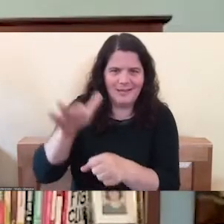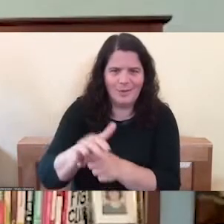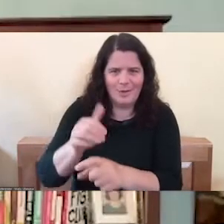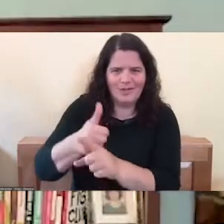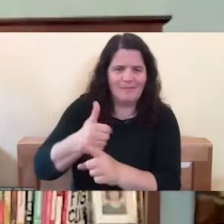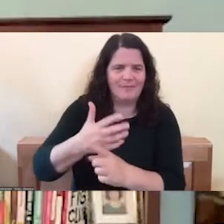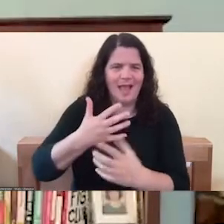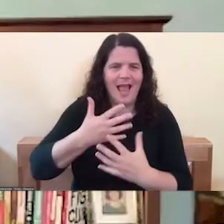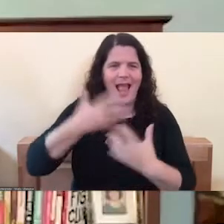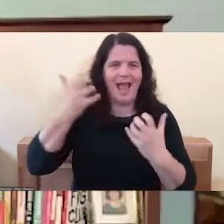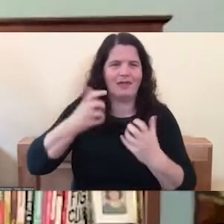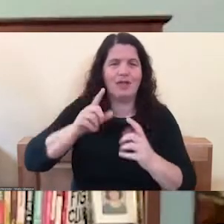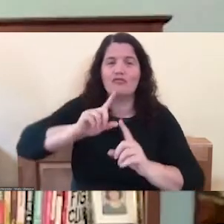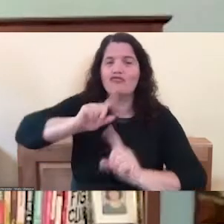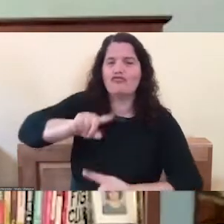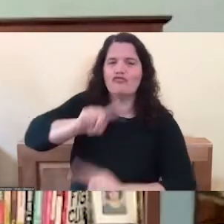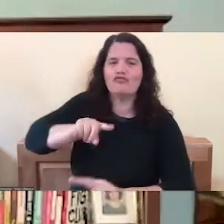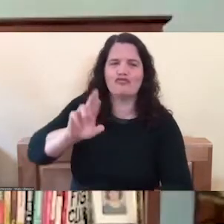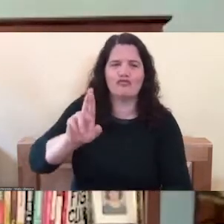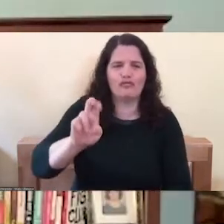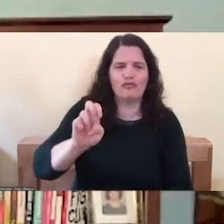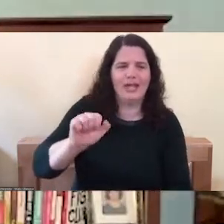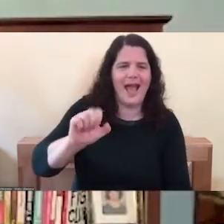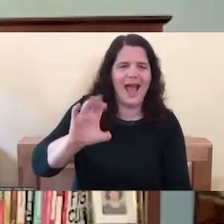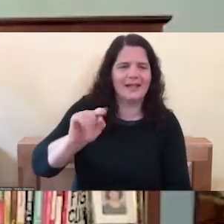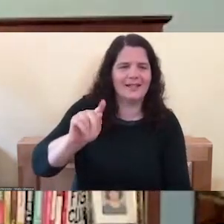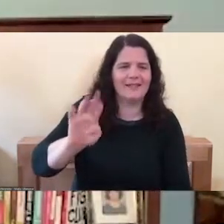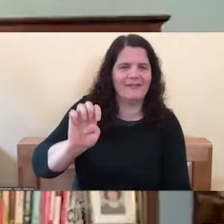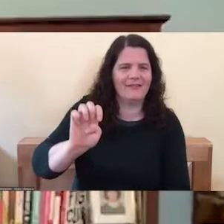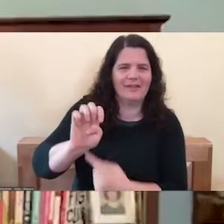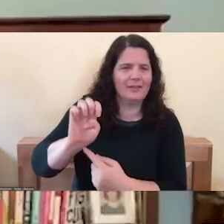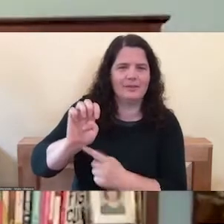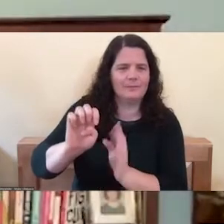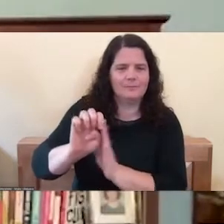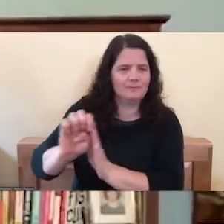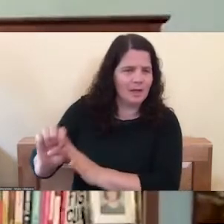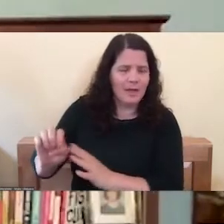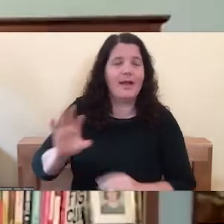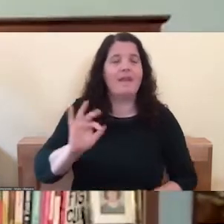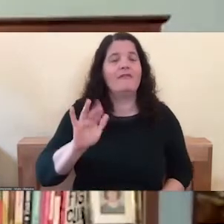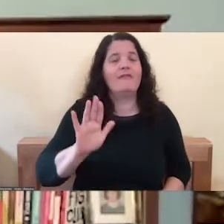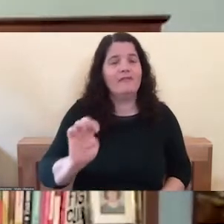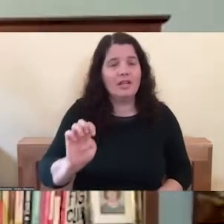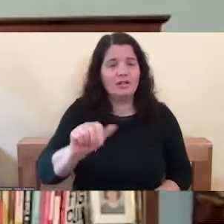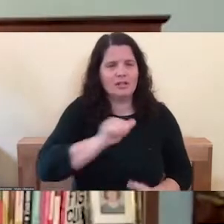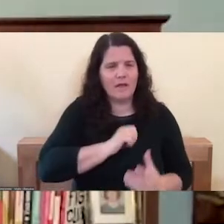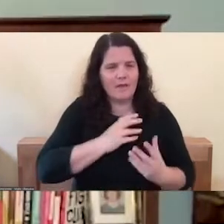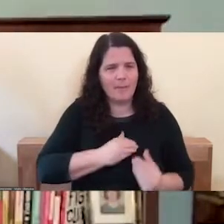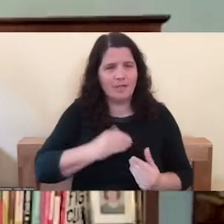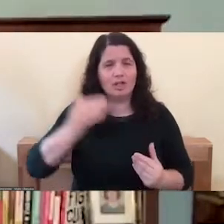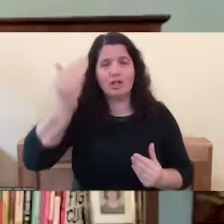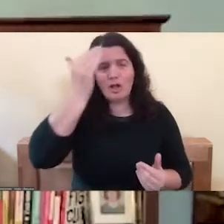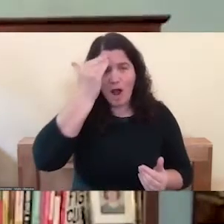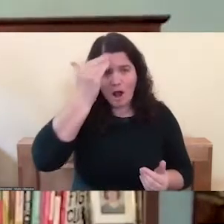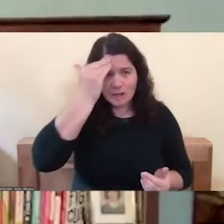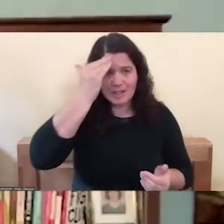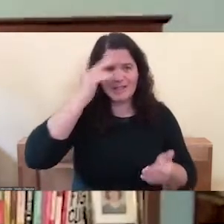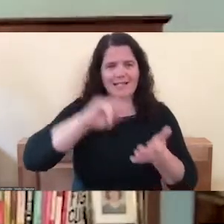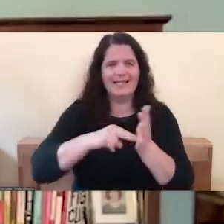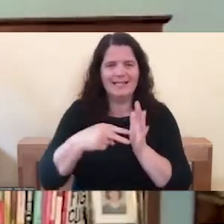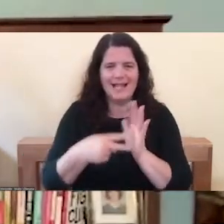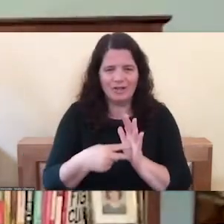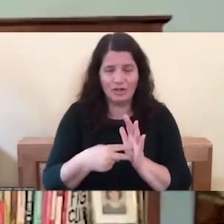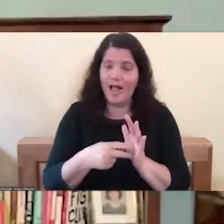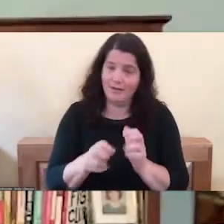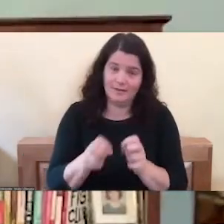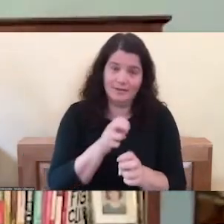angry, angry reactivity. Fierce self-compassion is conscious and it's intentional, right? And that's why it's kind of difficult to do.